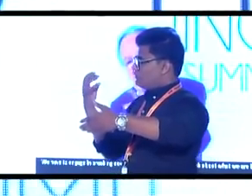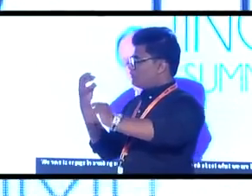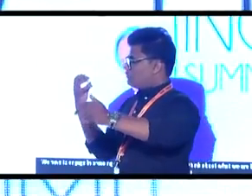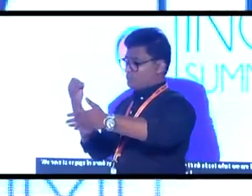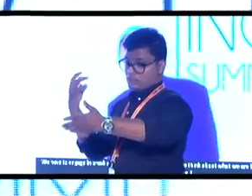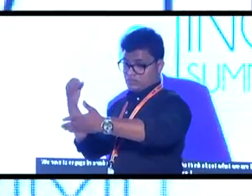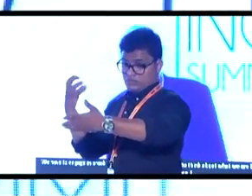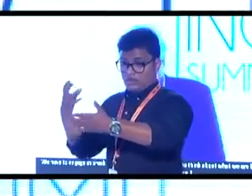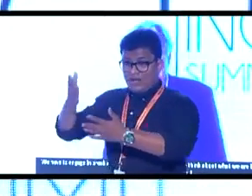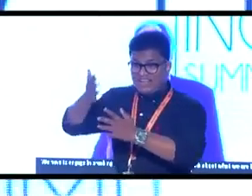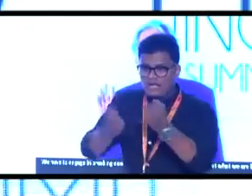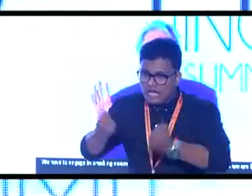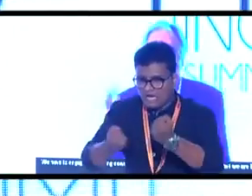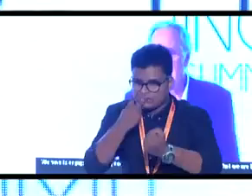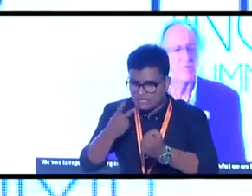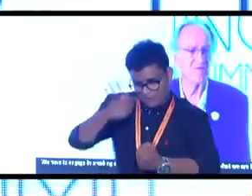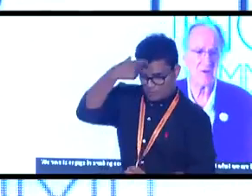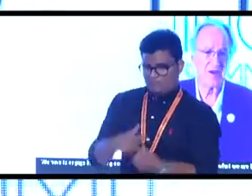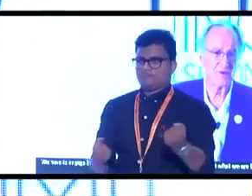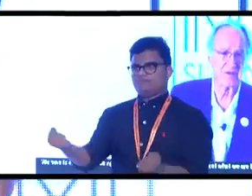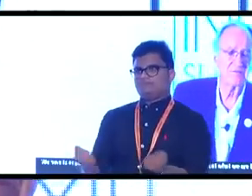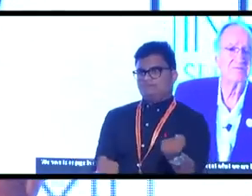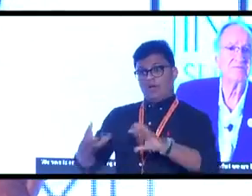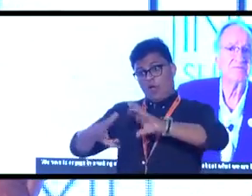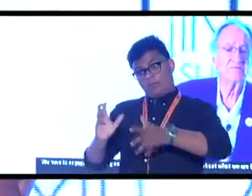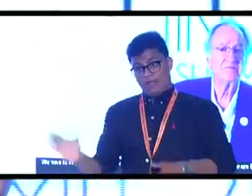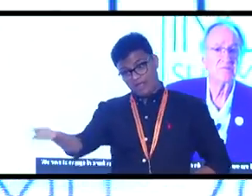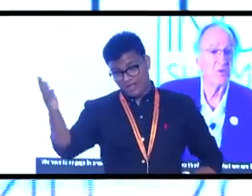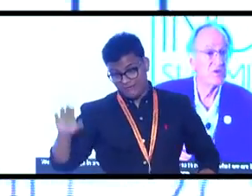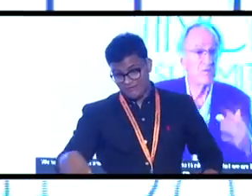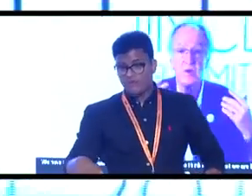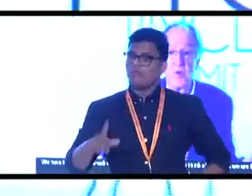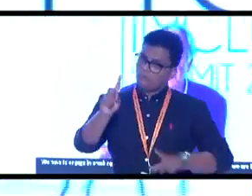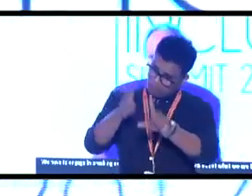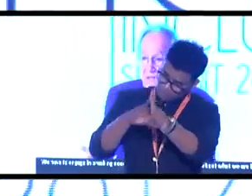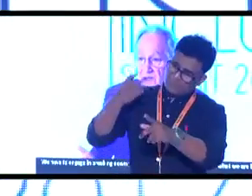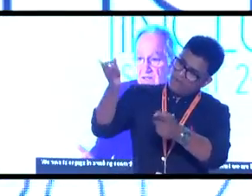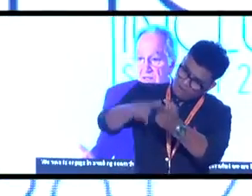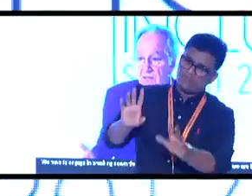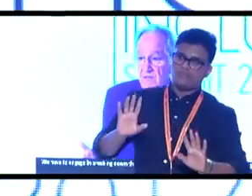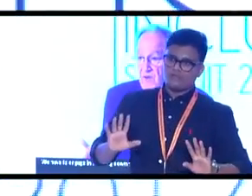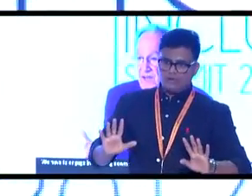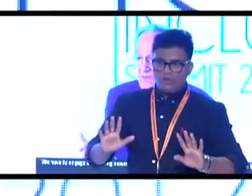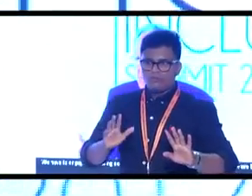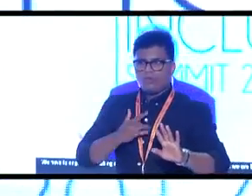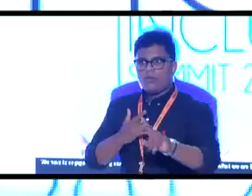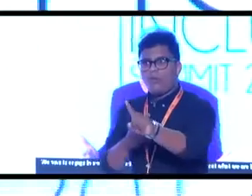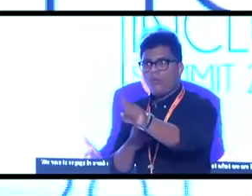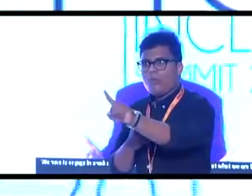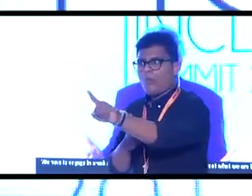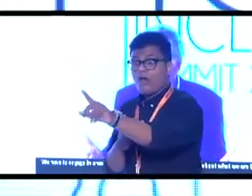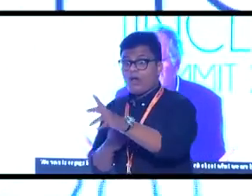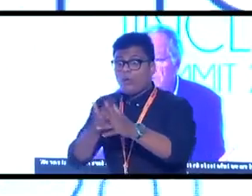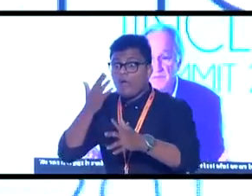cars with drivers. It's happening. It's going to happen very rapidly. Well, this could be a wonderful thing for a lot of people with